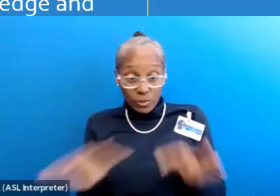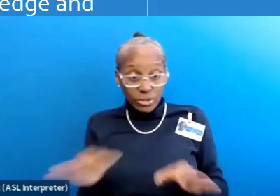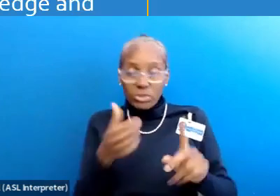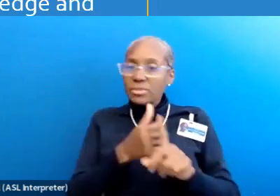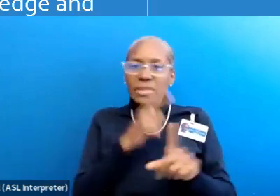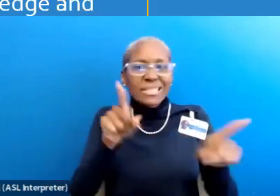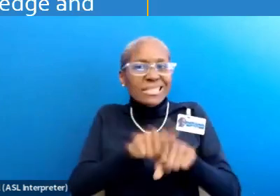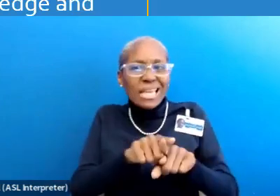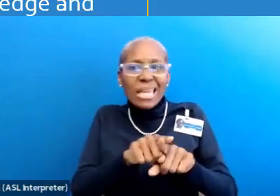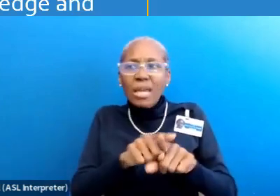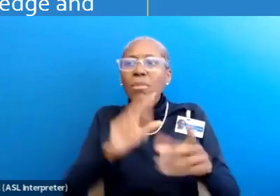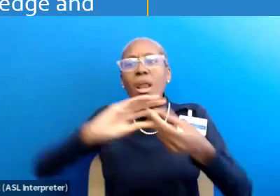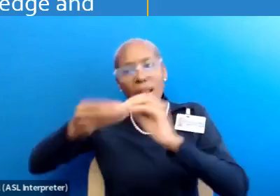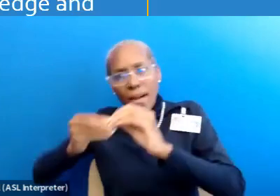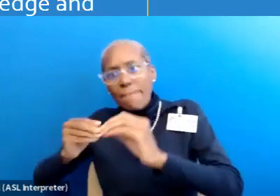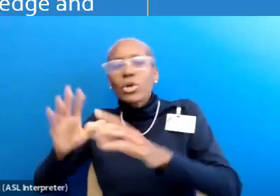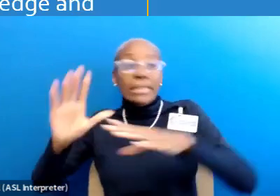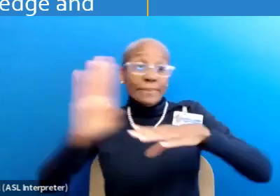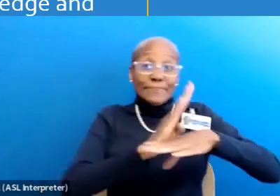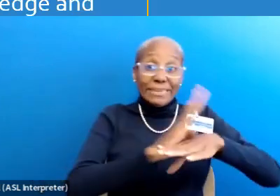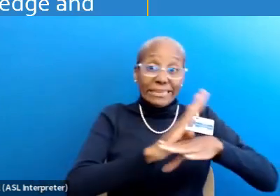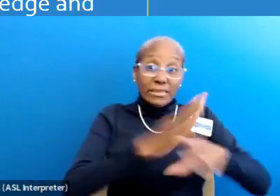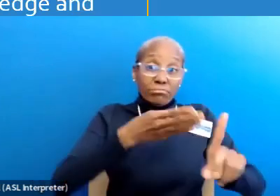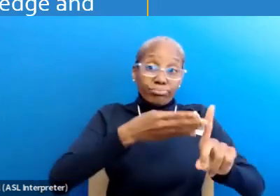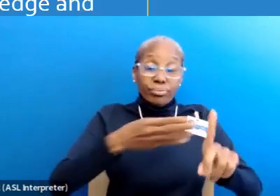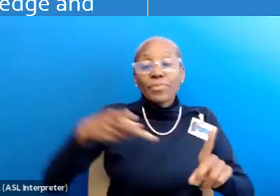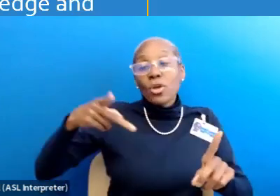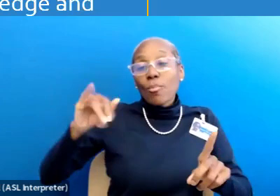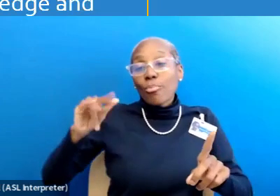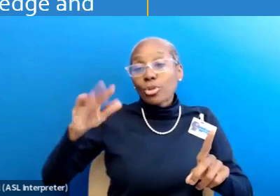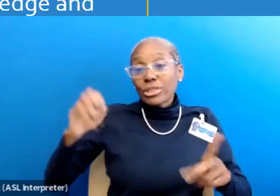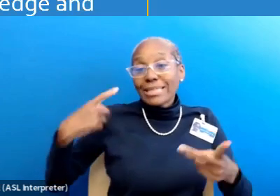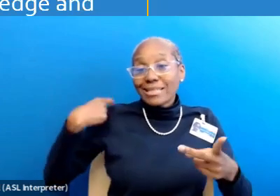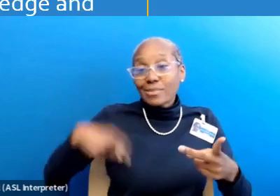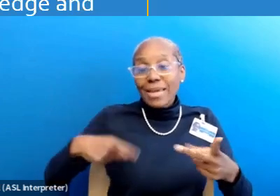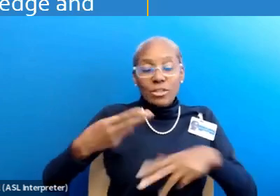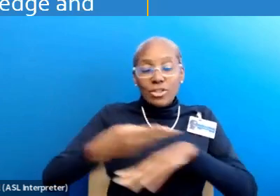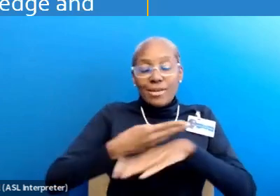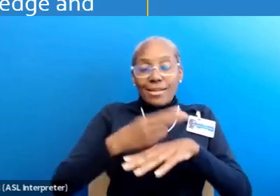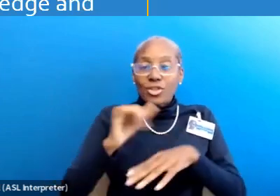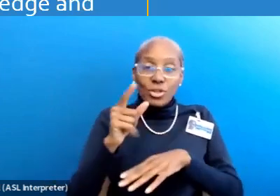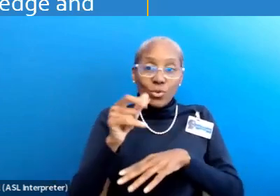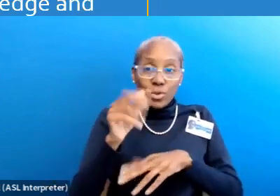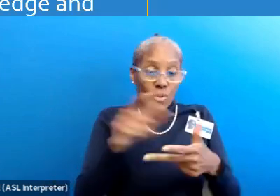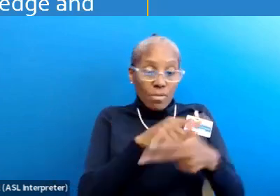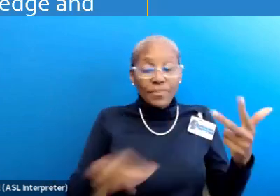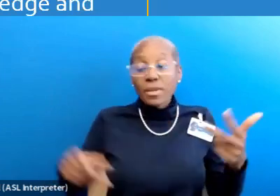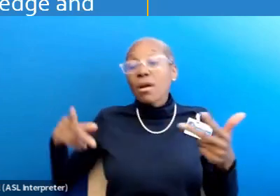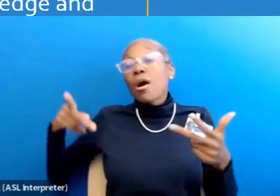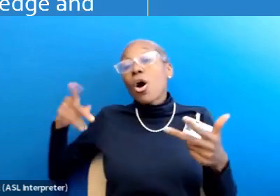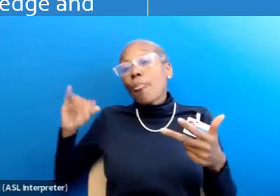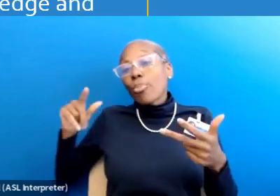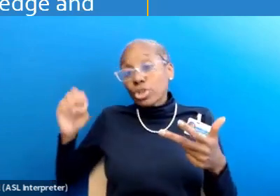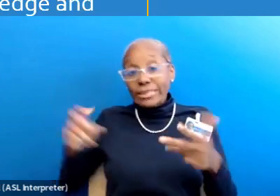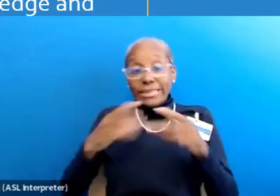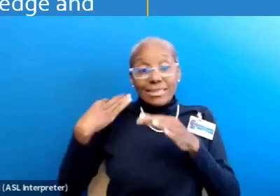have the same volume. Our busiest languages were Portuguese and then Spanish and Haitian Creole. A Portuguese interpreter, a